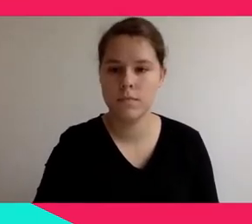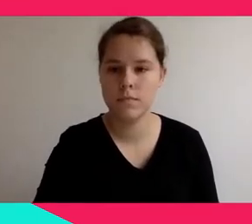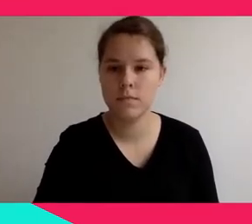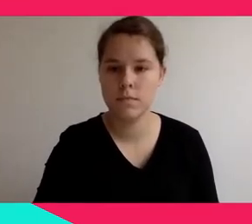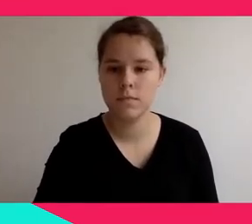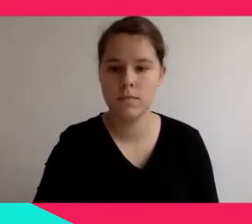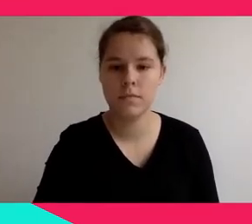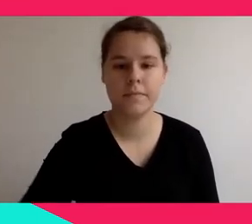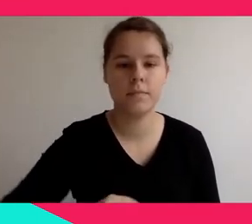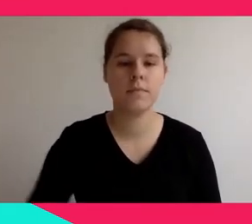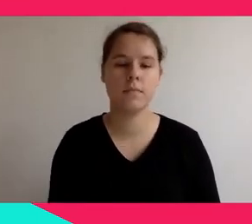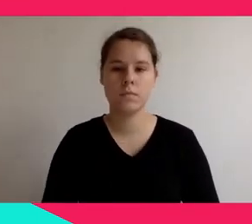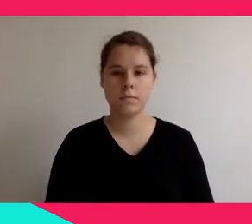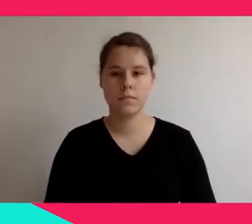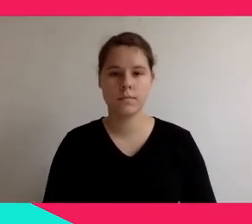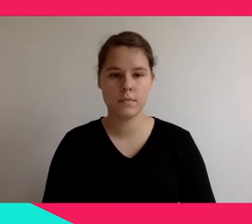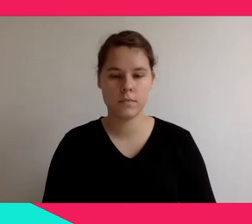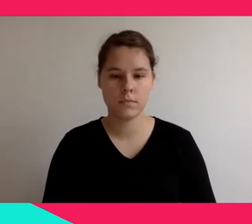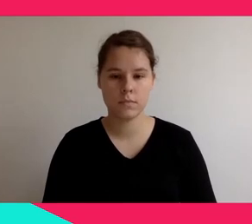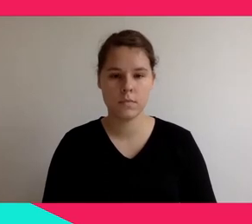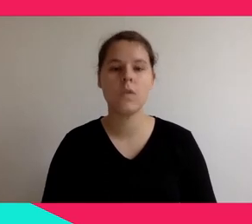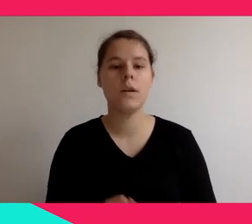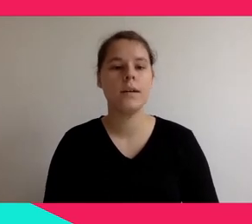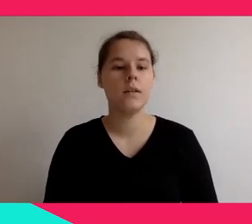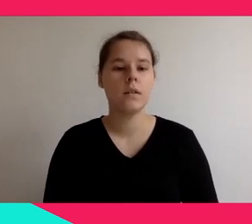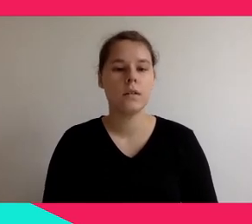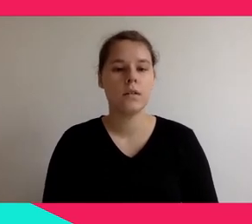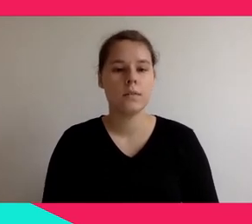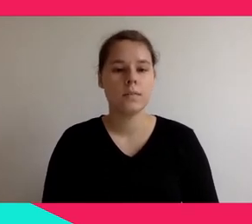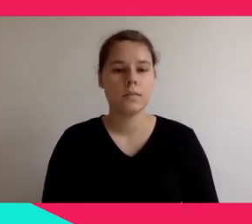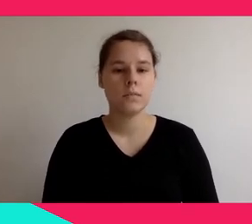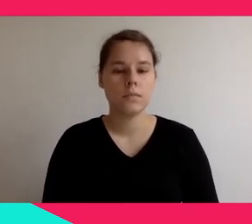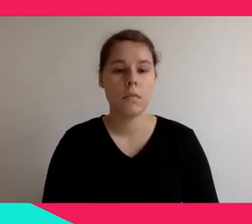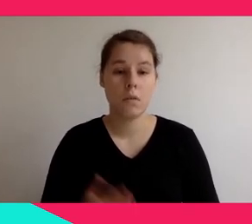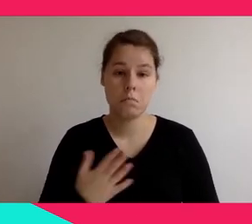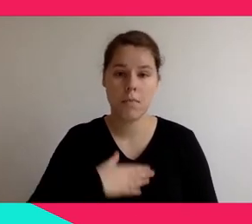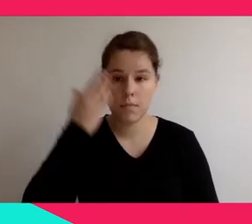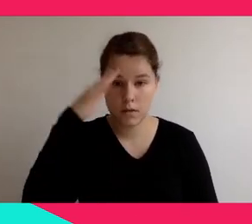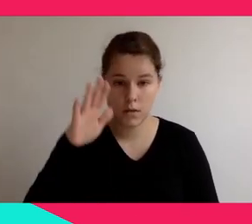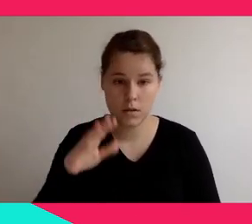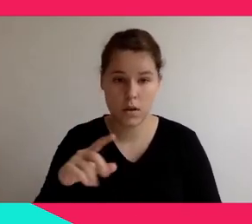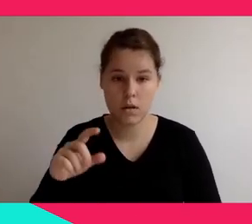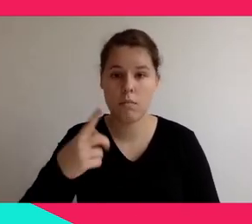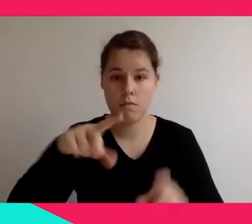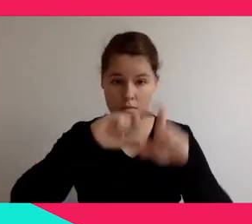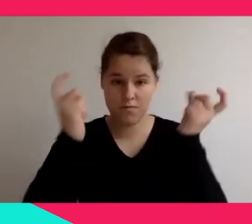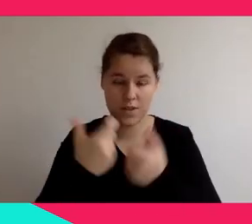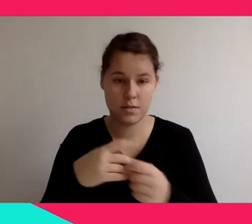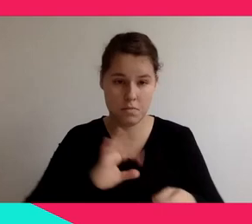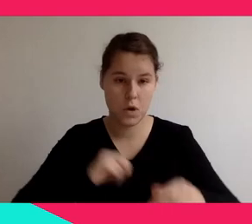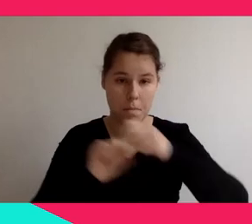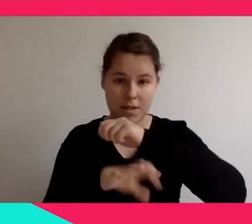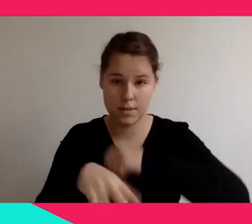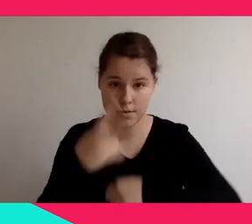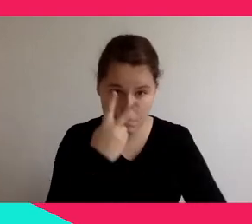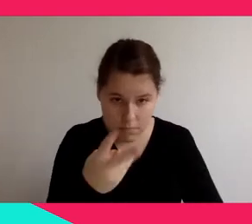feature in Zoom. I hope everyone sees me. So I am Fabien Barati. I'm the